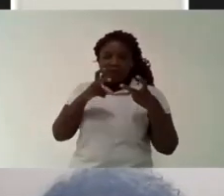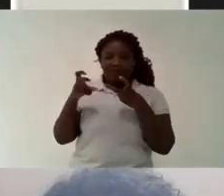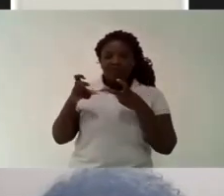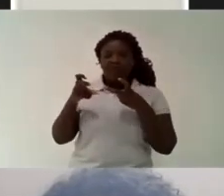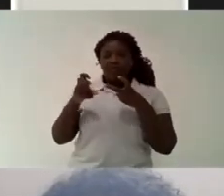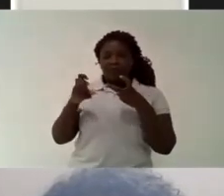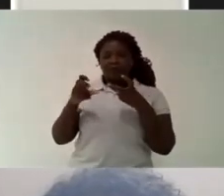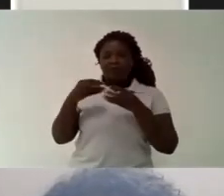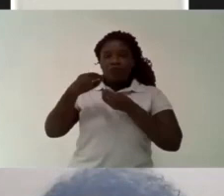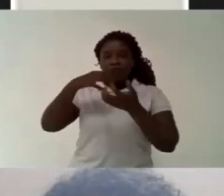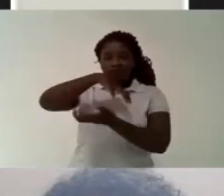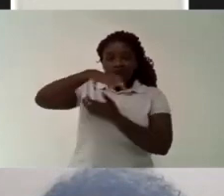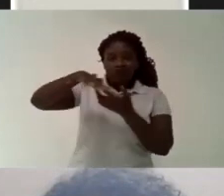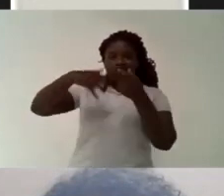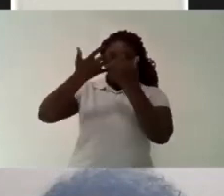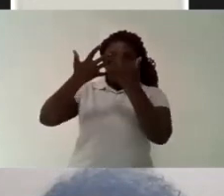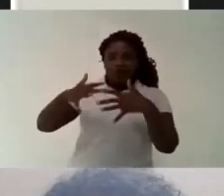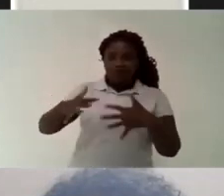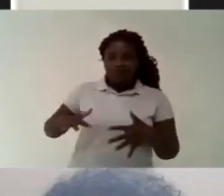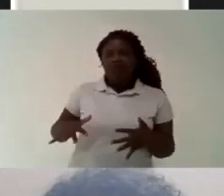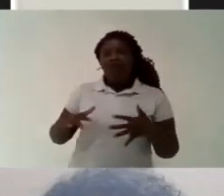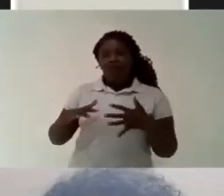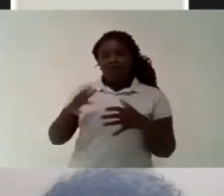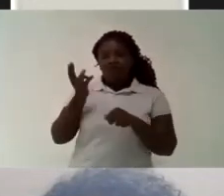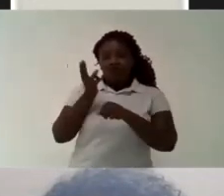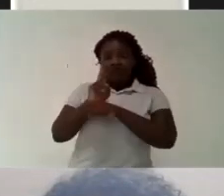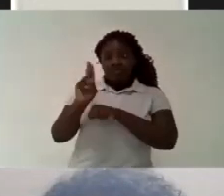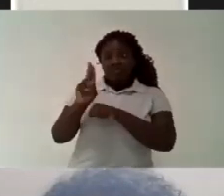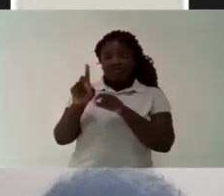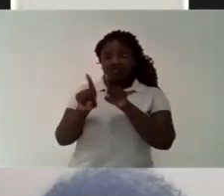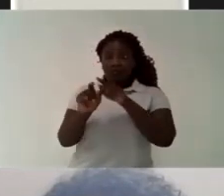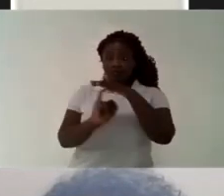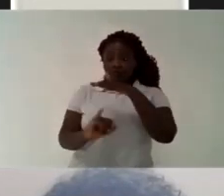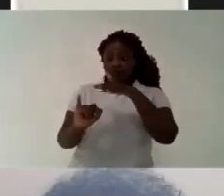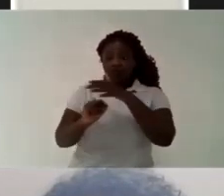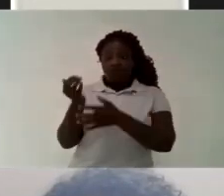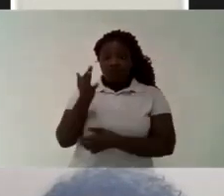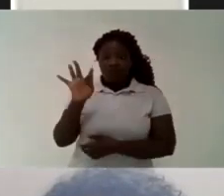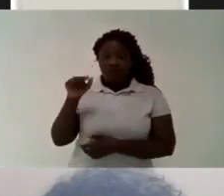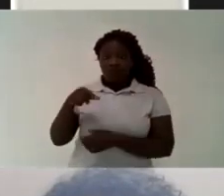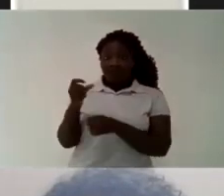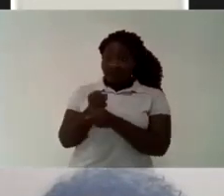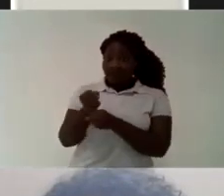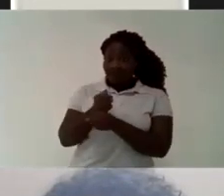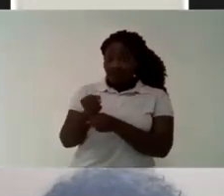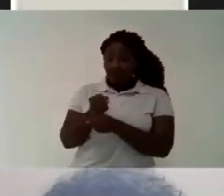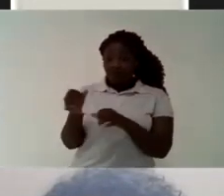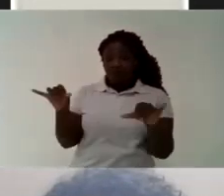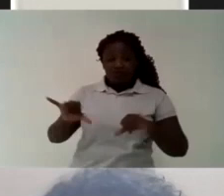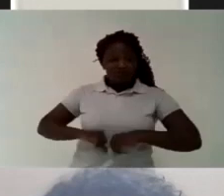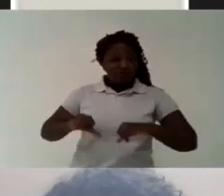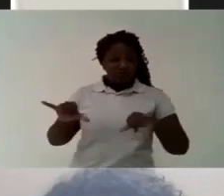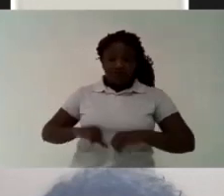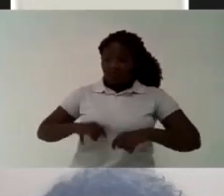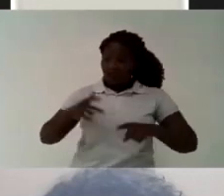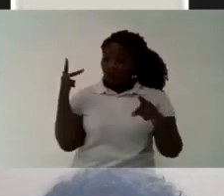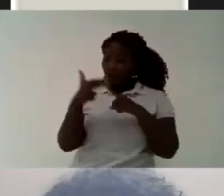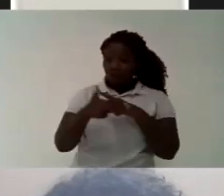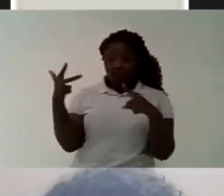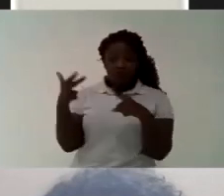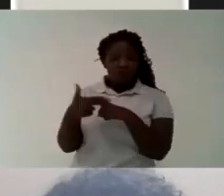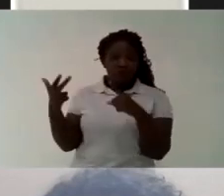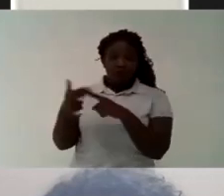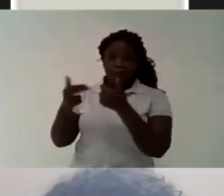reform in Argentina It conveyed the same feelings of the Cordoba reform